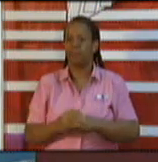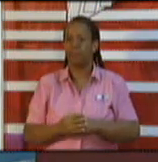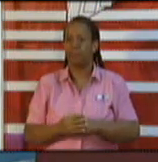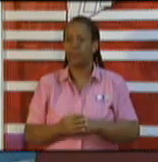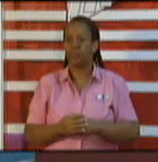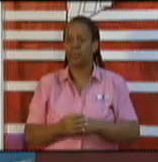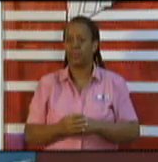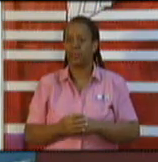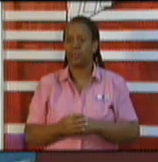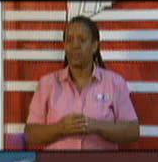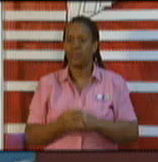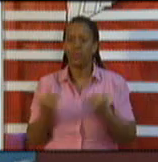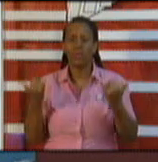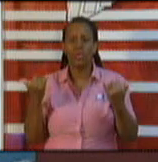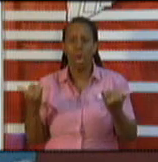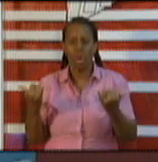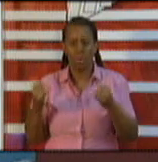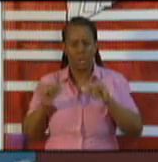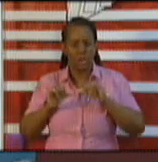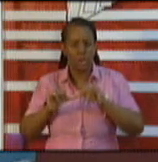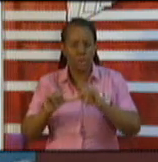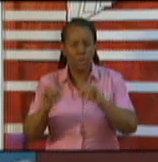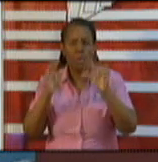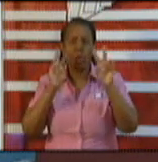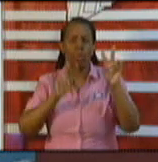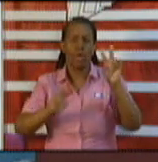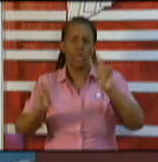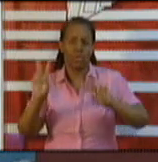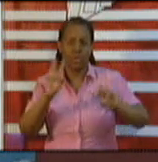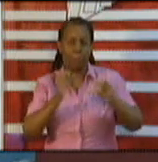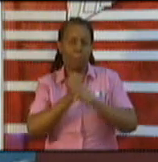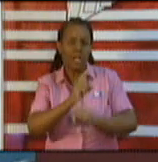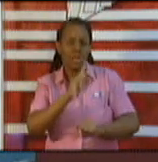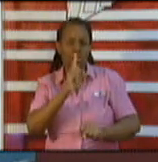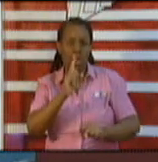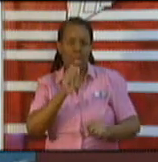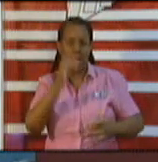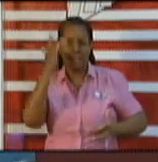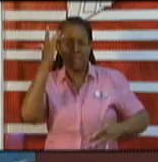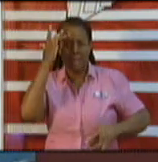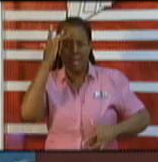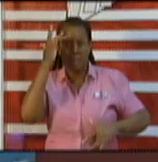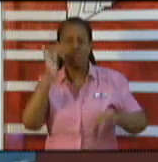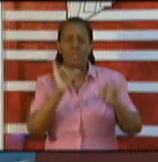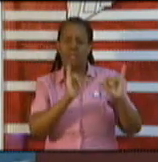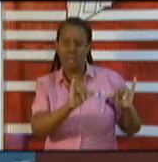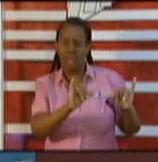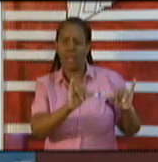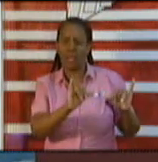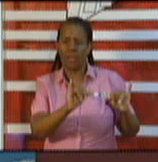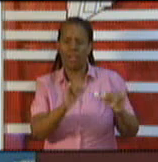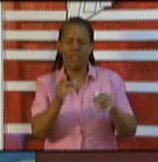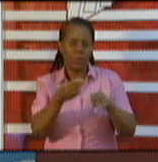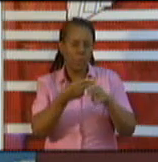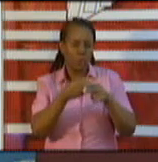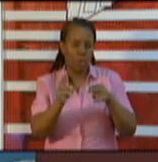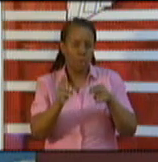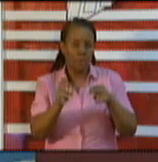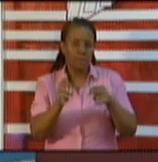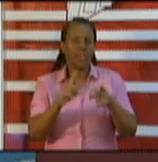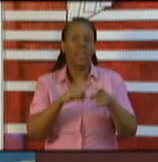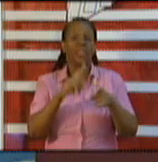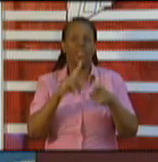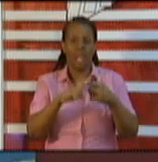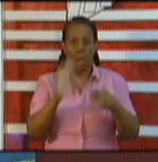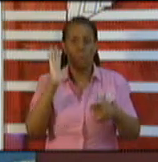facilitate the continued monitoring of these Nationals. The Nationals will be held in quarantine for a short period of time, where another round of PCR tests will